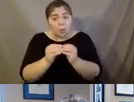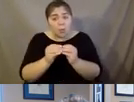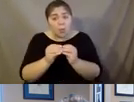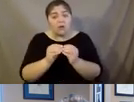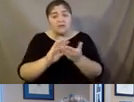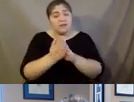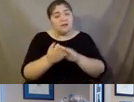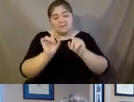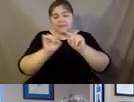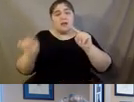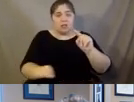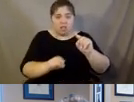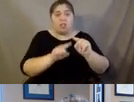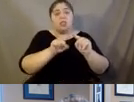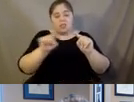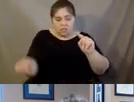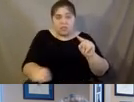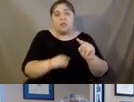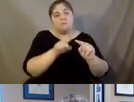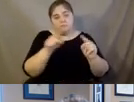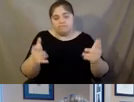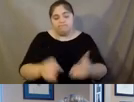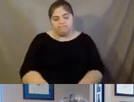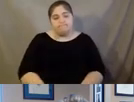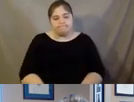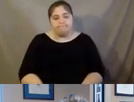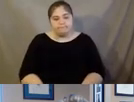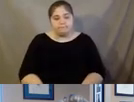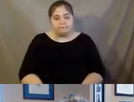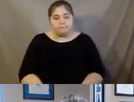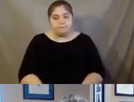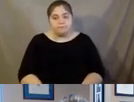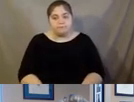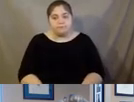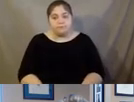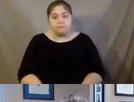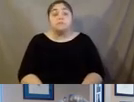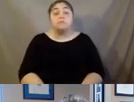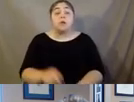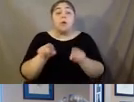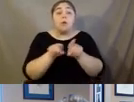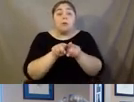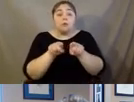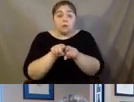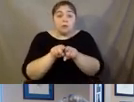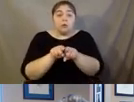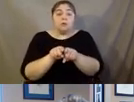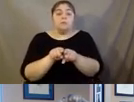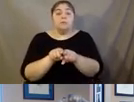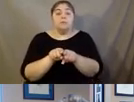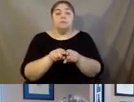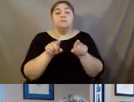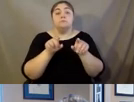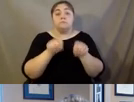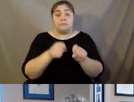cyclical, right? It becomes, it becomes really cyclical. The other piece of this that can